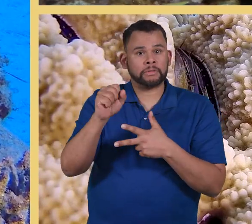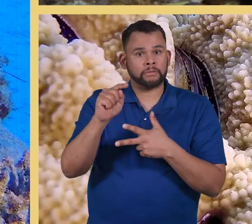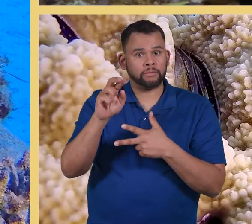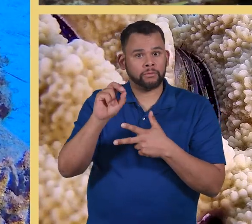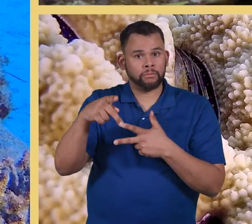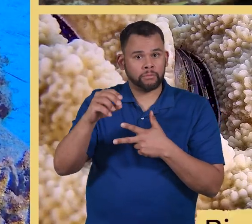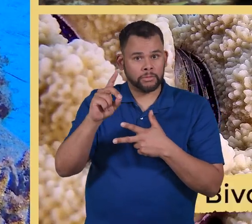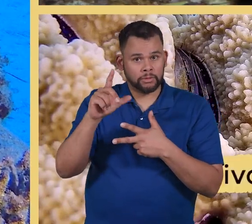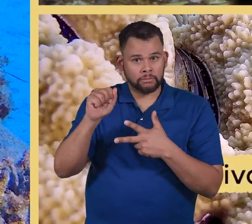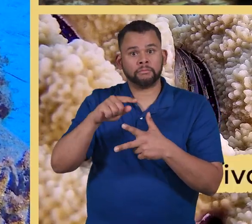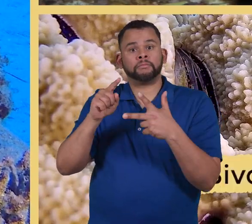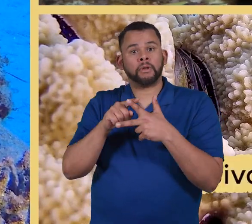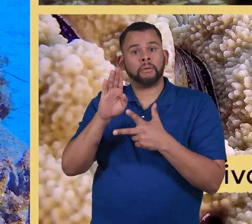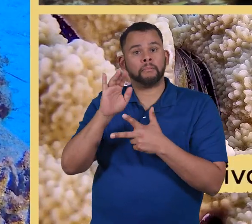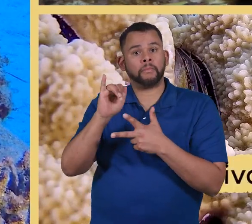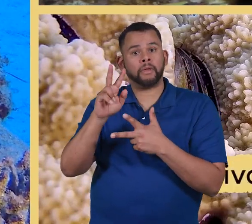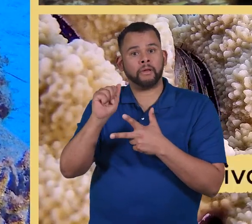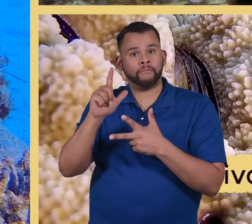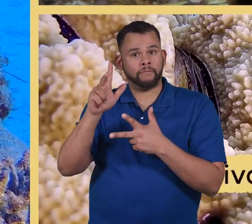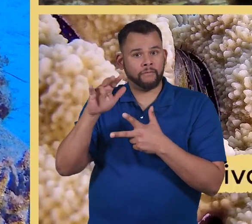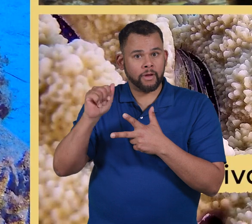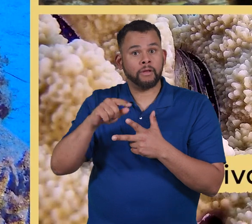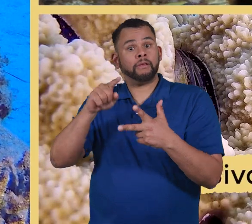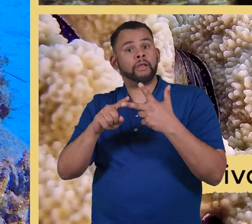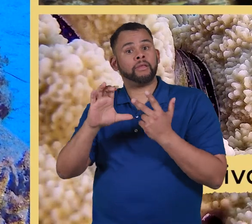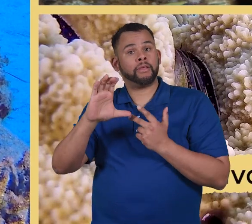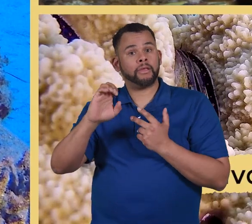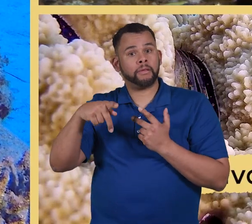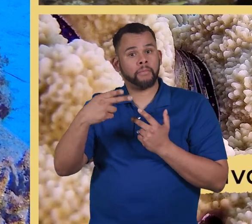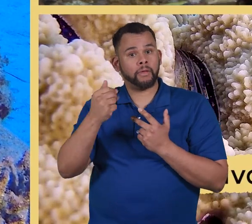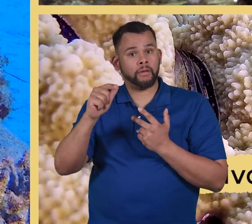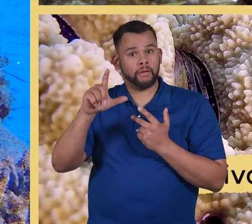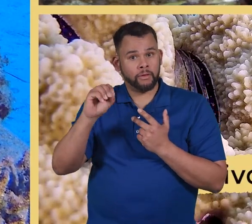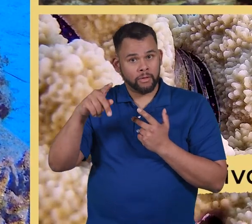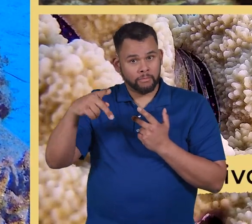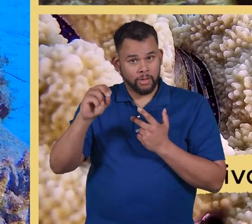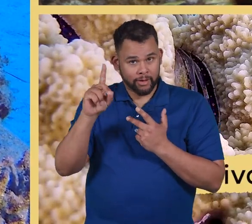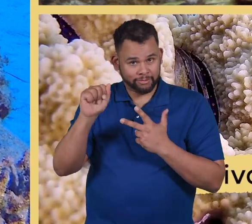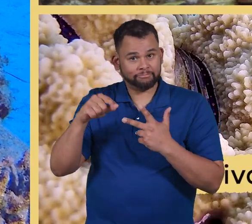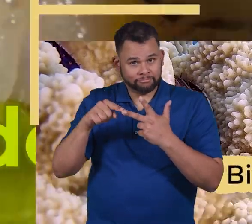Gastropoda, bivalvia, and cephalopoda.